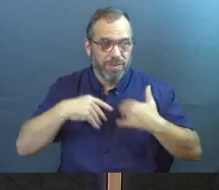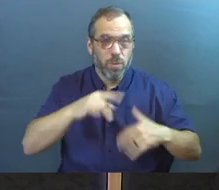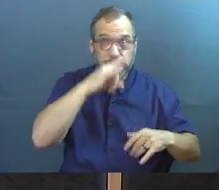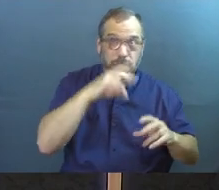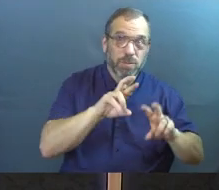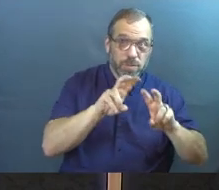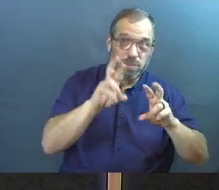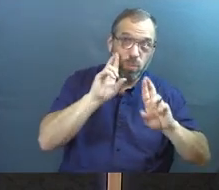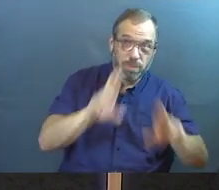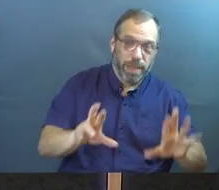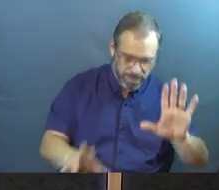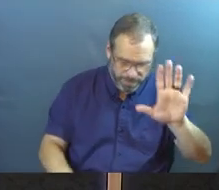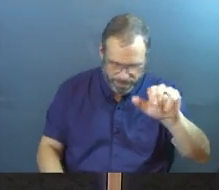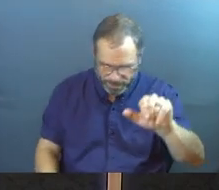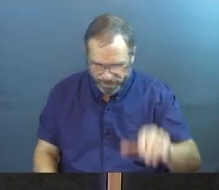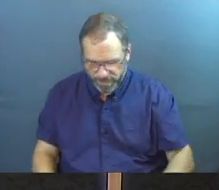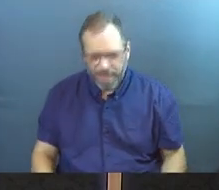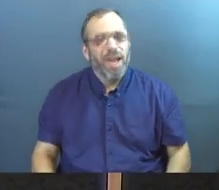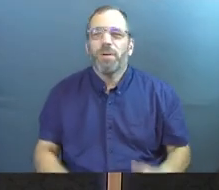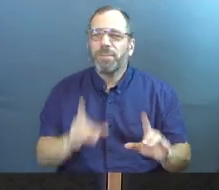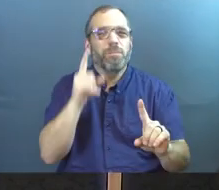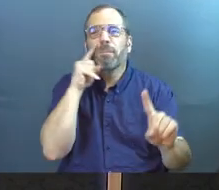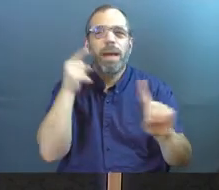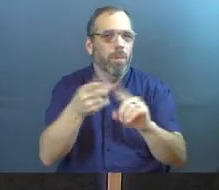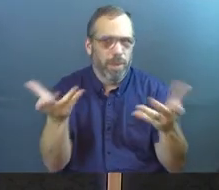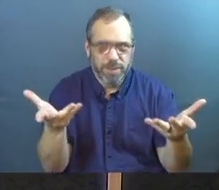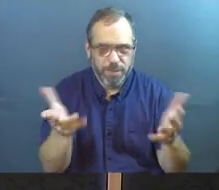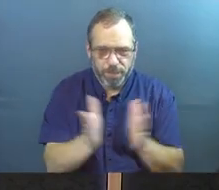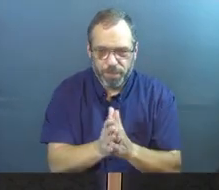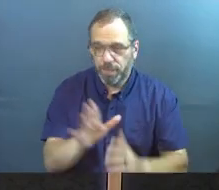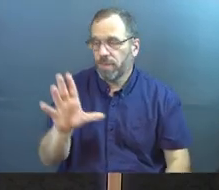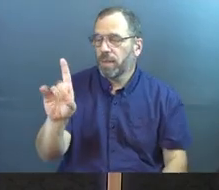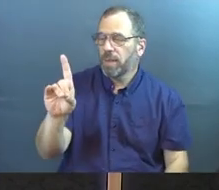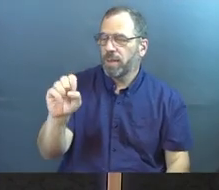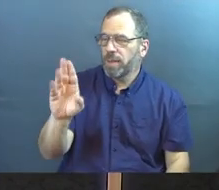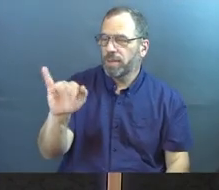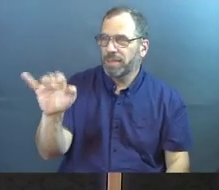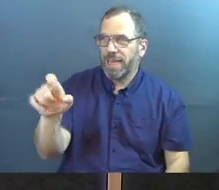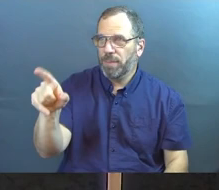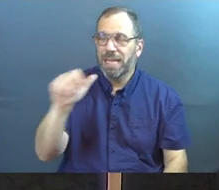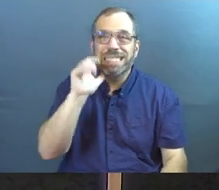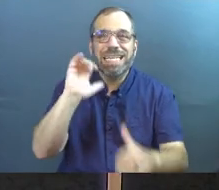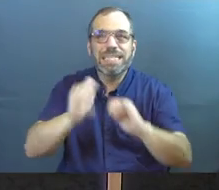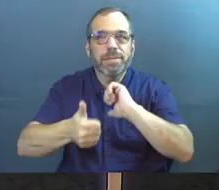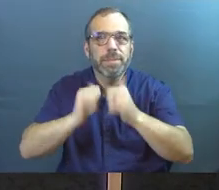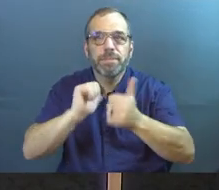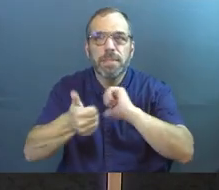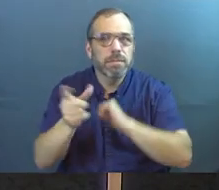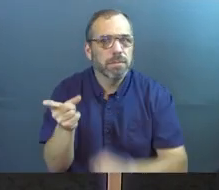here's the point. Debbie Austin did not compete.